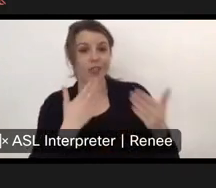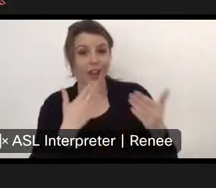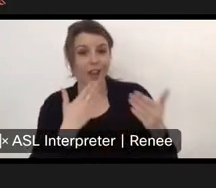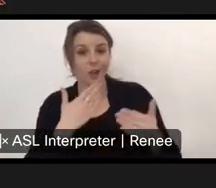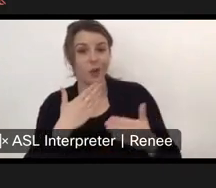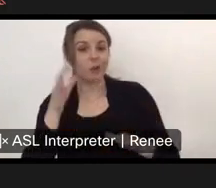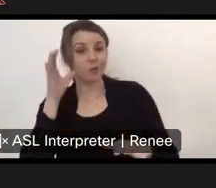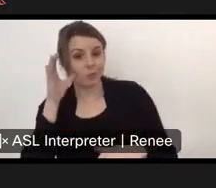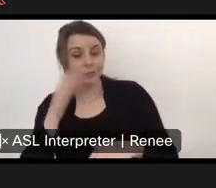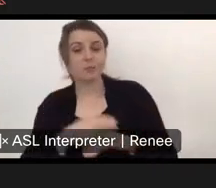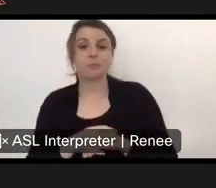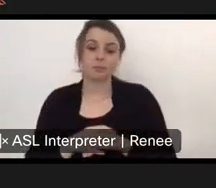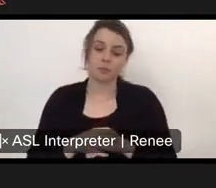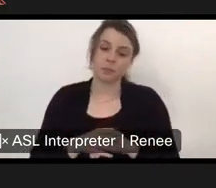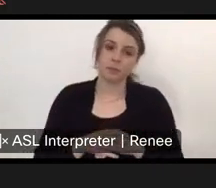listening. Thank you, Kyle.